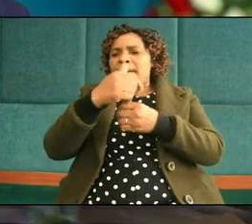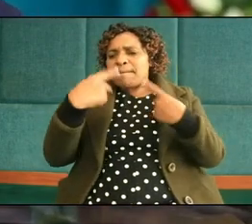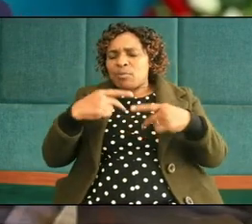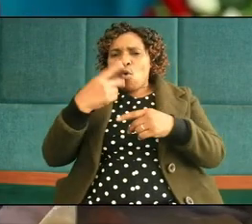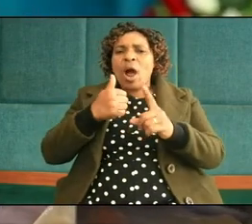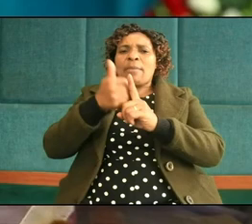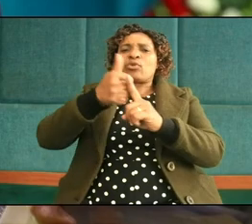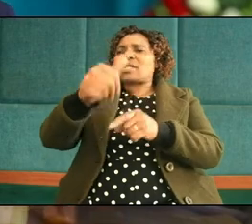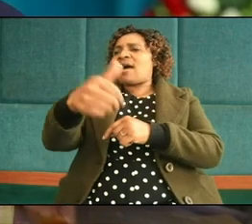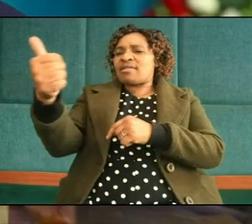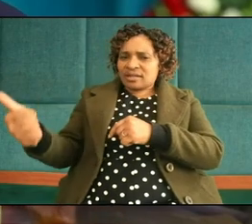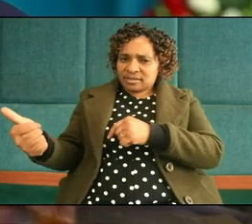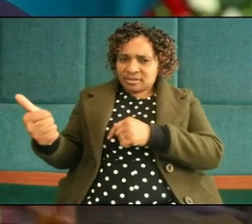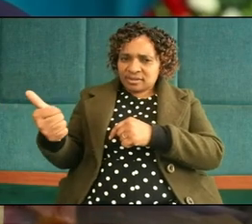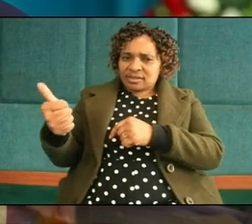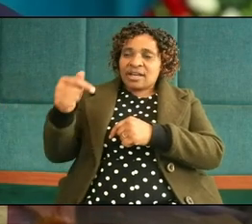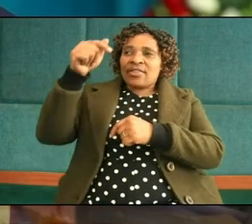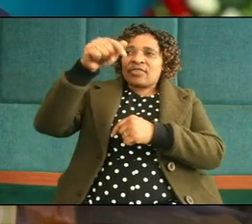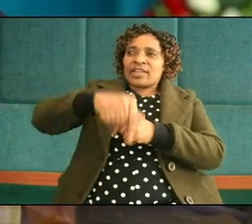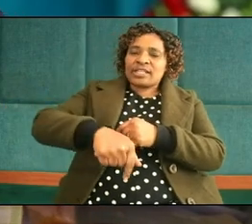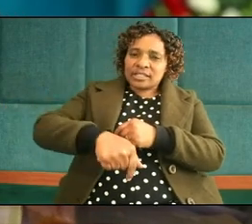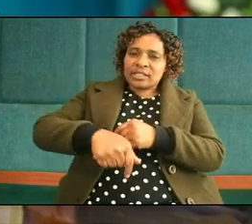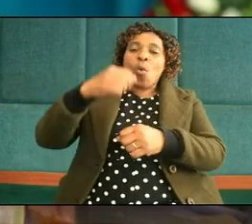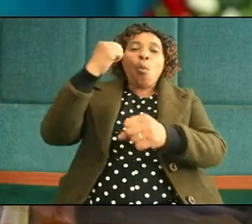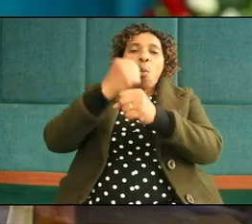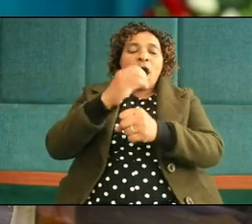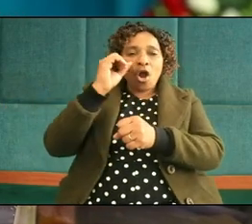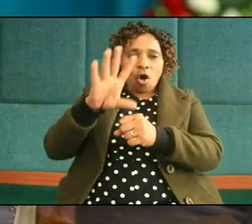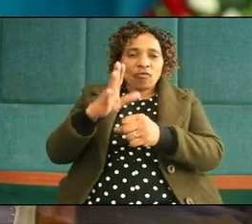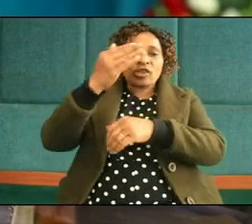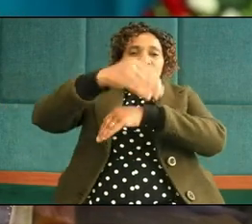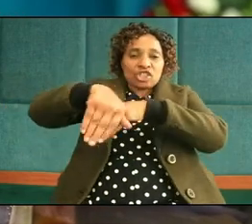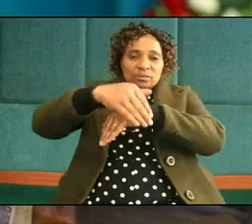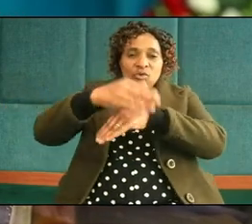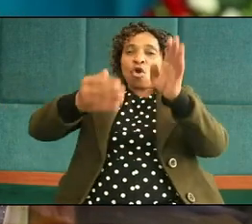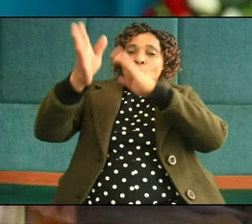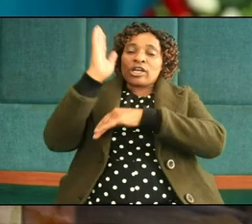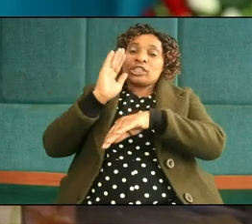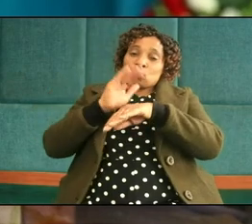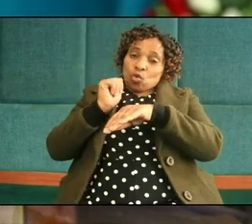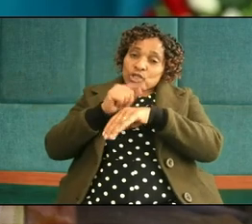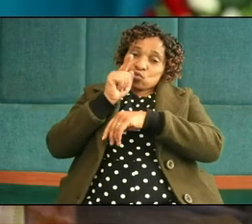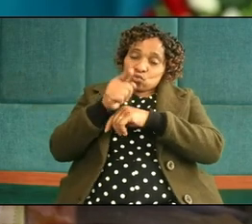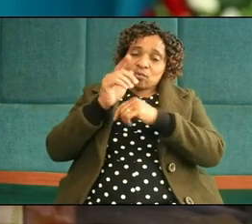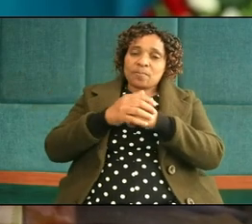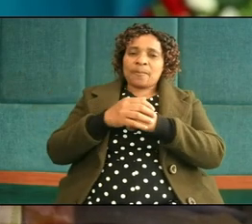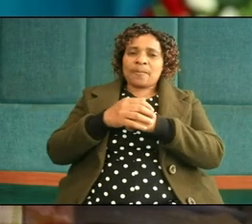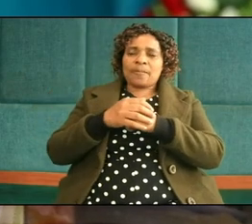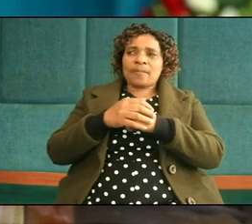clothing this cloth of sheep God is calling you God is calling you